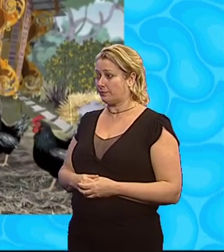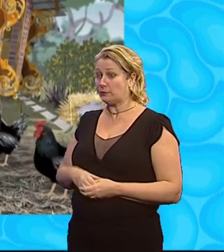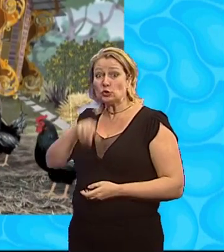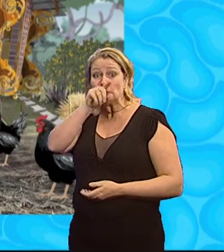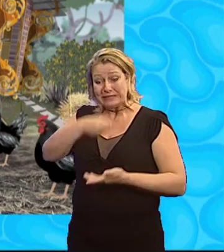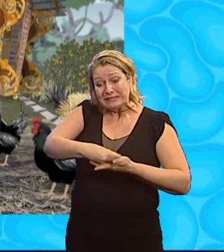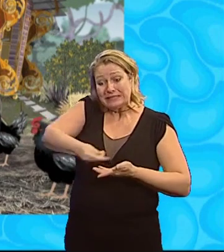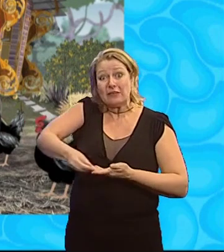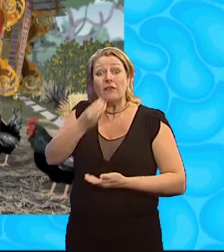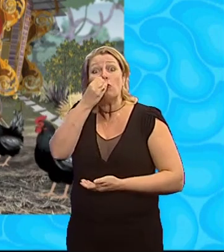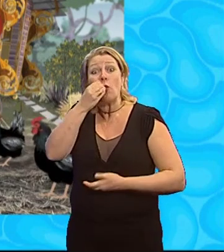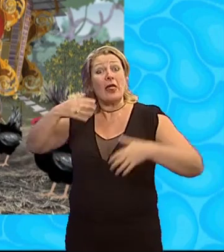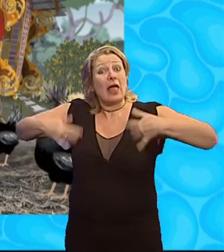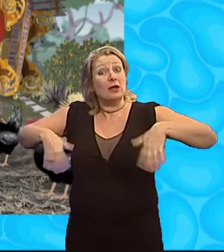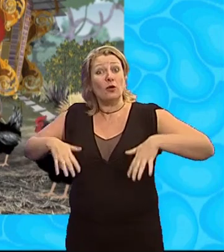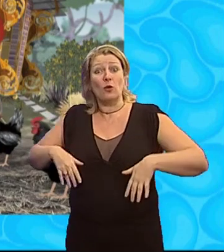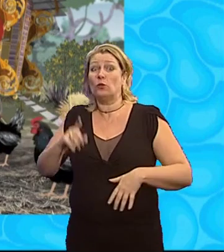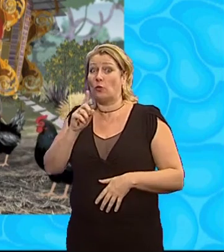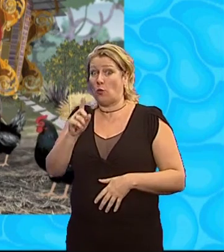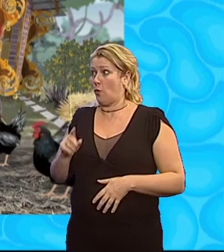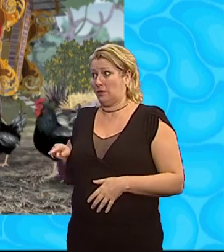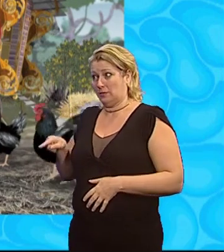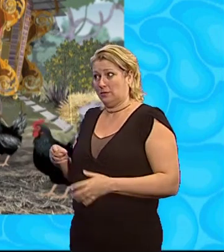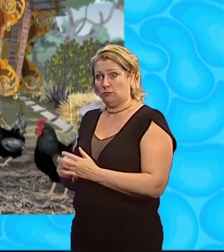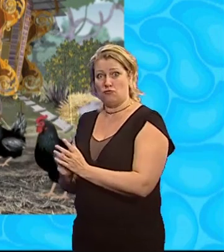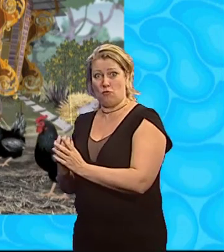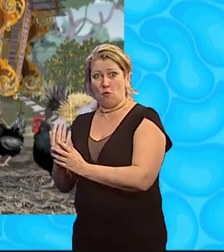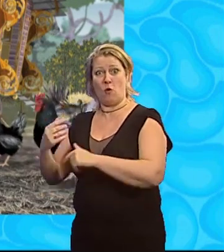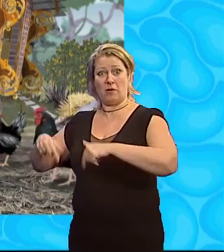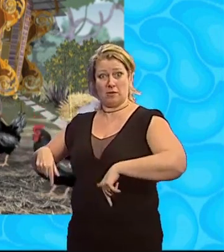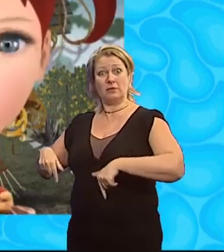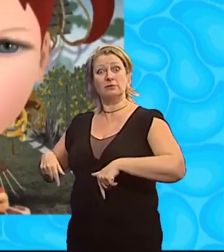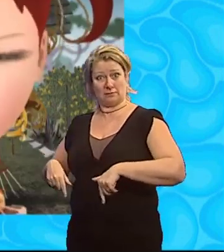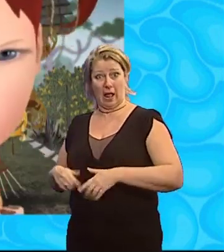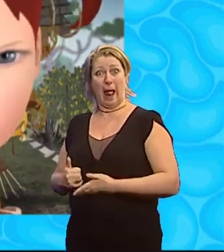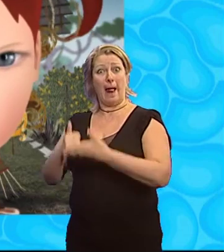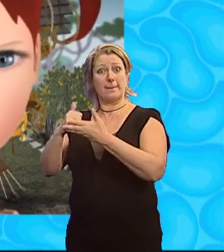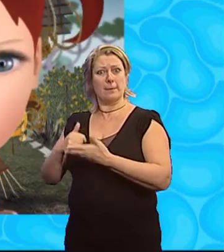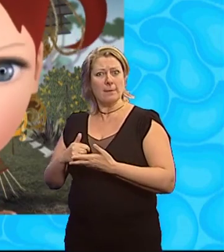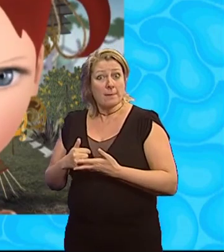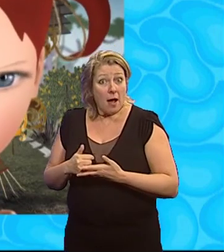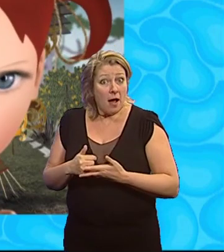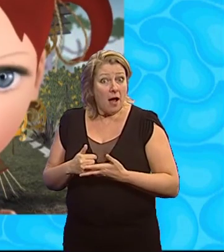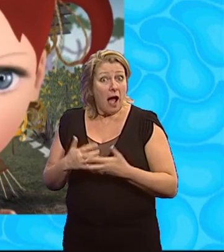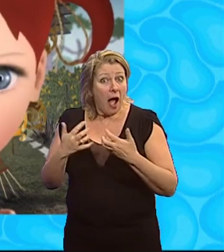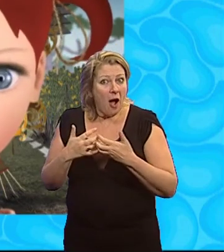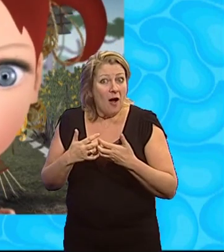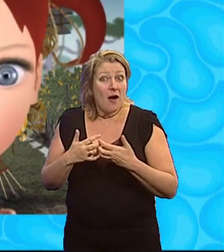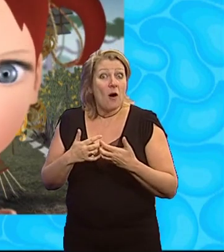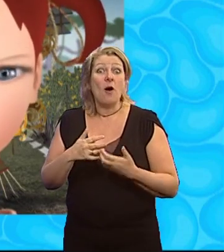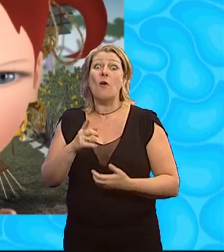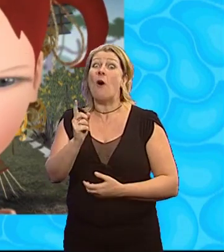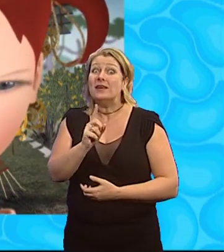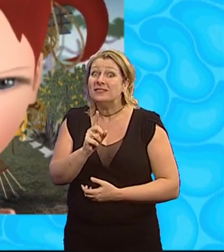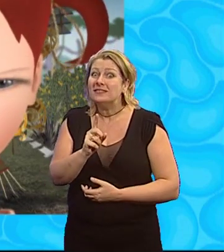Chickens don't just eat food They help grow it here in Dirt Girl World How? Well, believe it